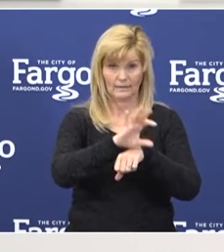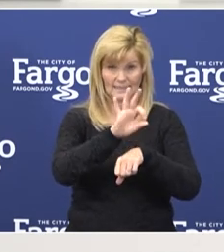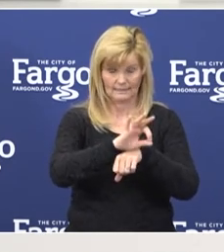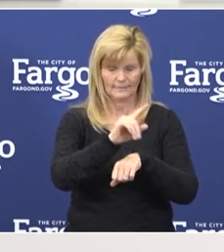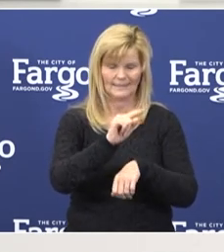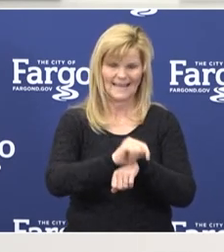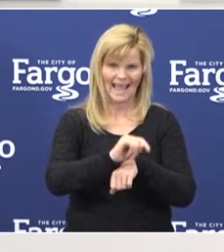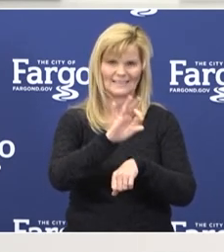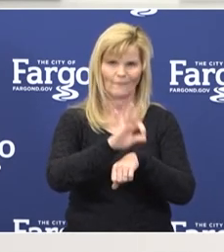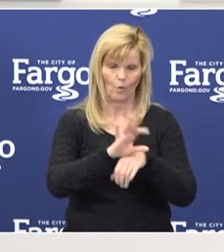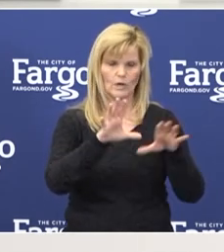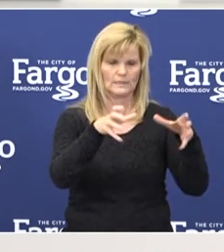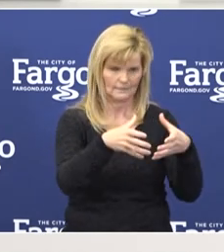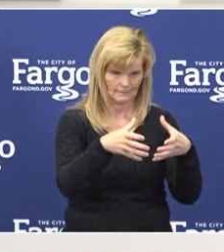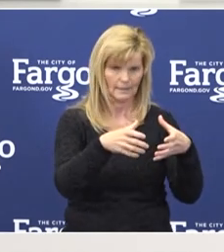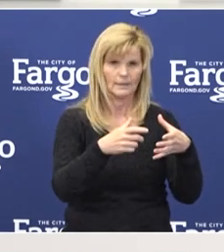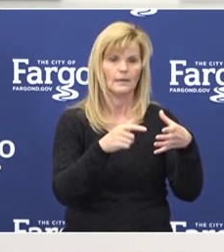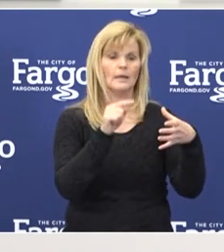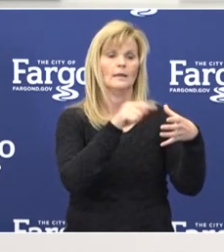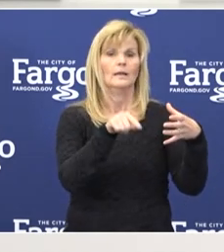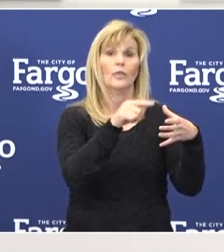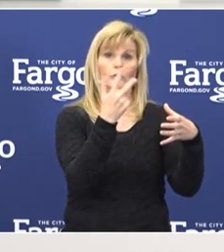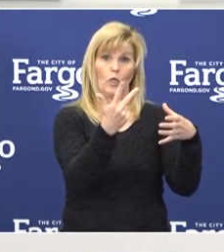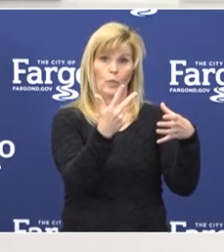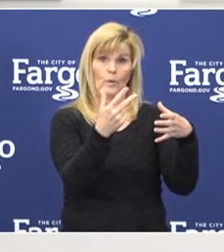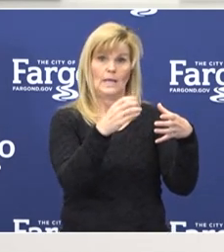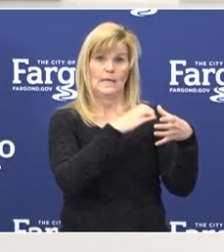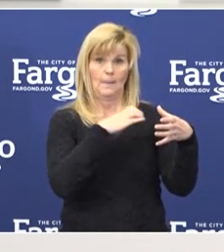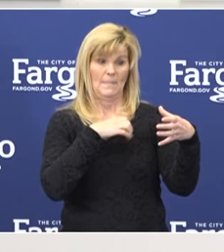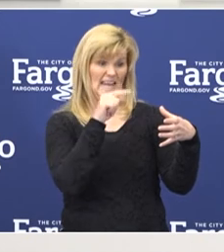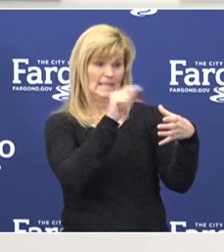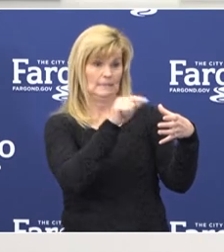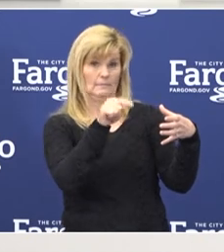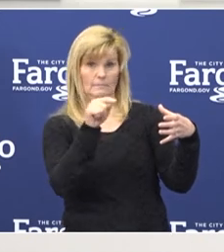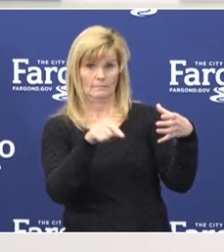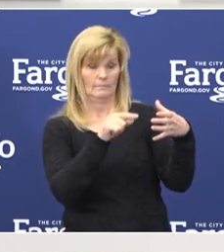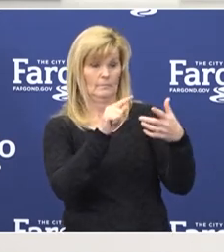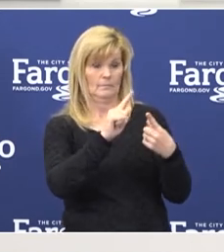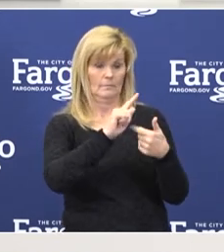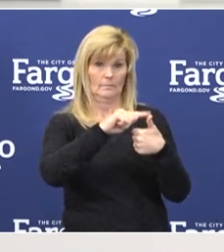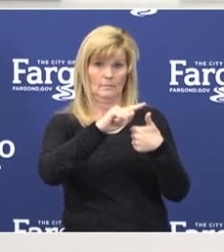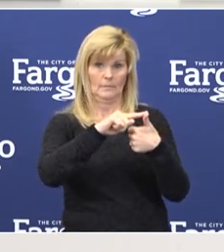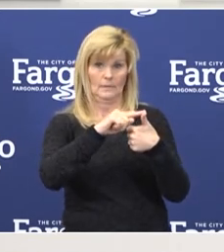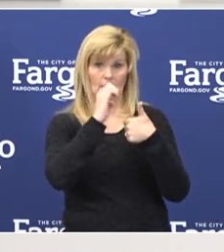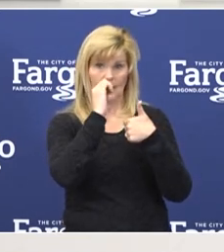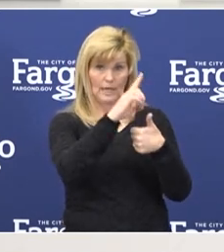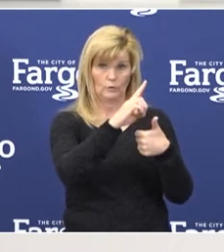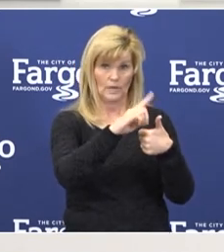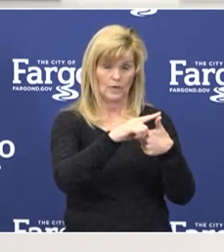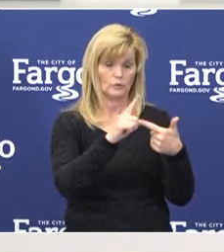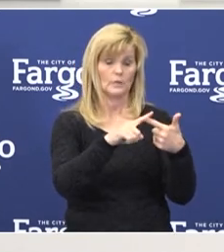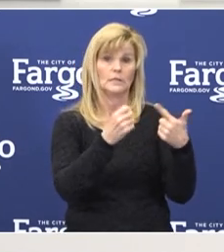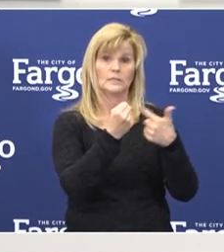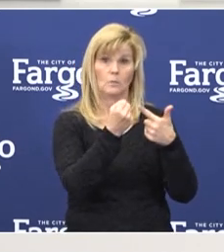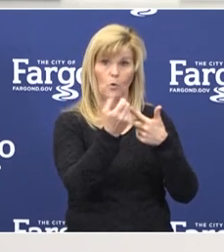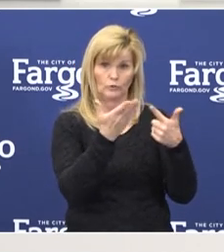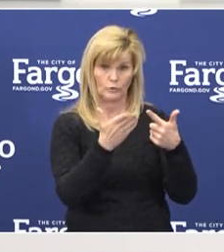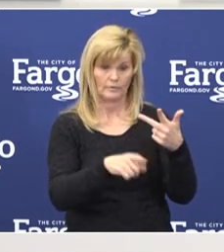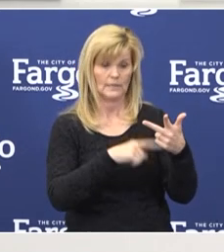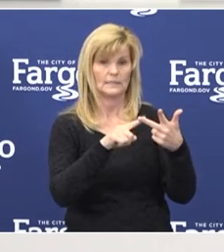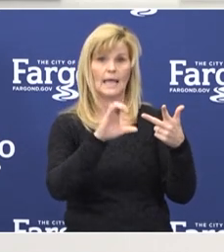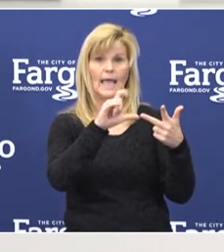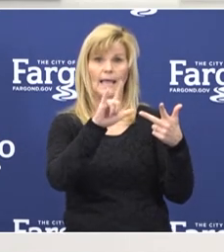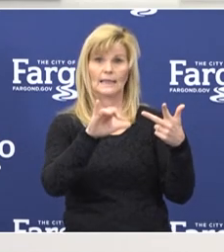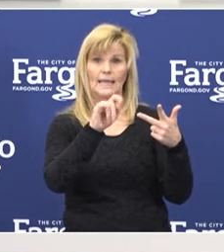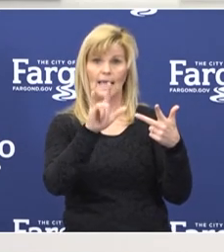there's three committees that are working on reports this week. It's the education and communication, it will be the support services, and Clay